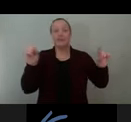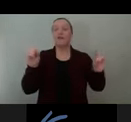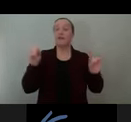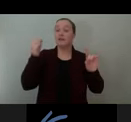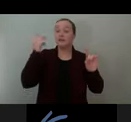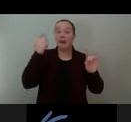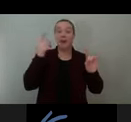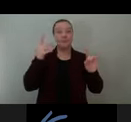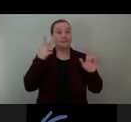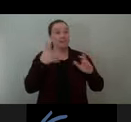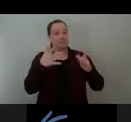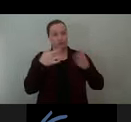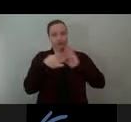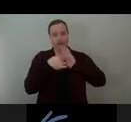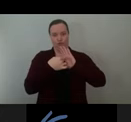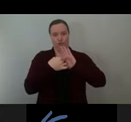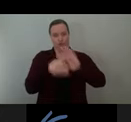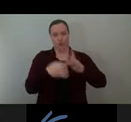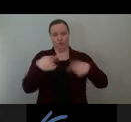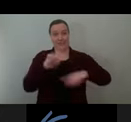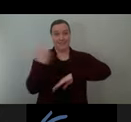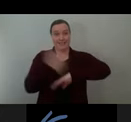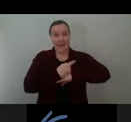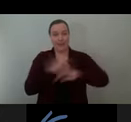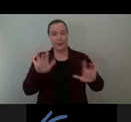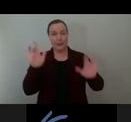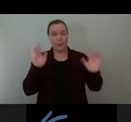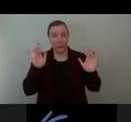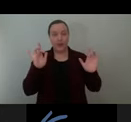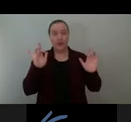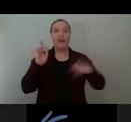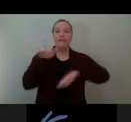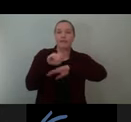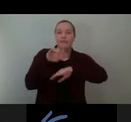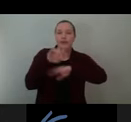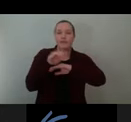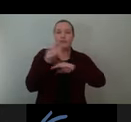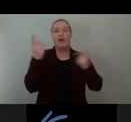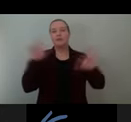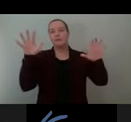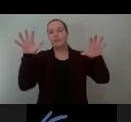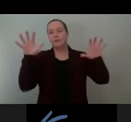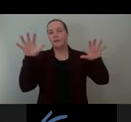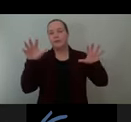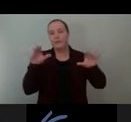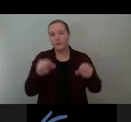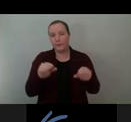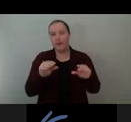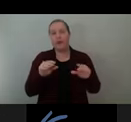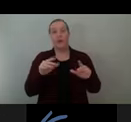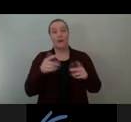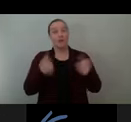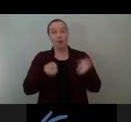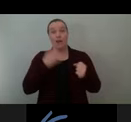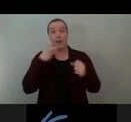soft glow, from streaming lights cast from vehicles traveling from here to there. The Bent buddies are not bashful and will